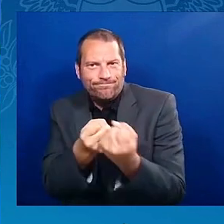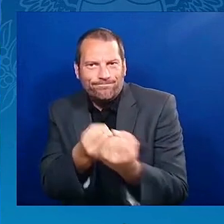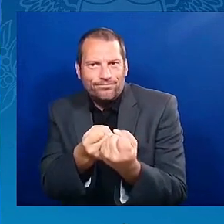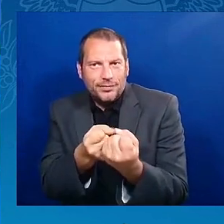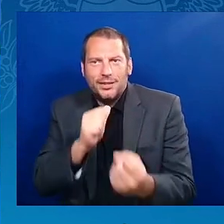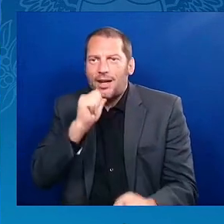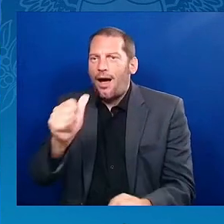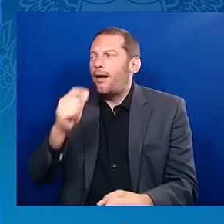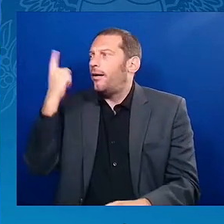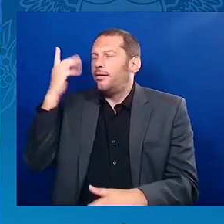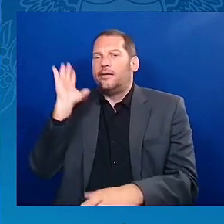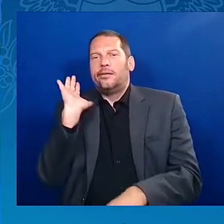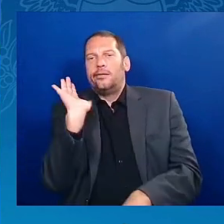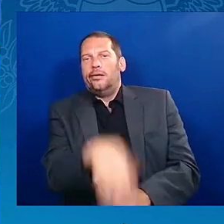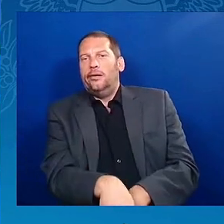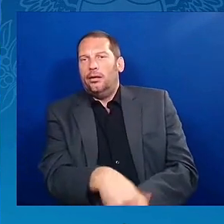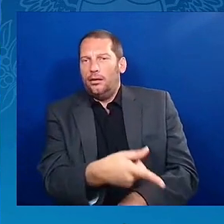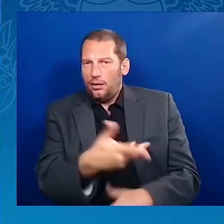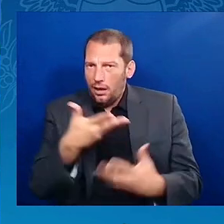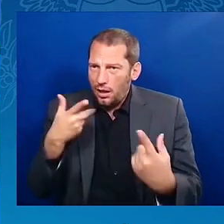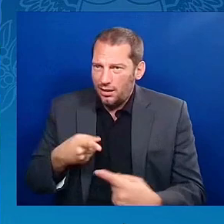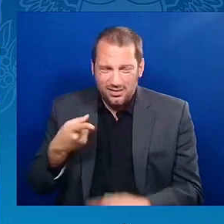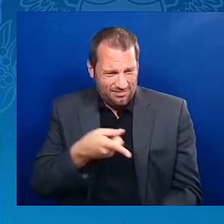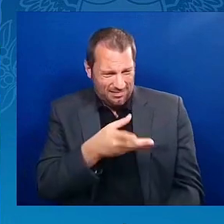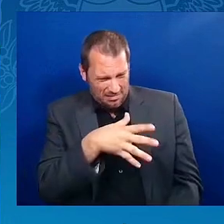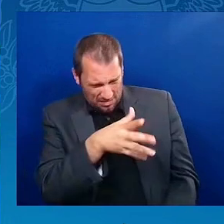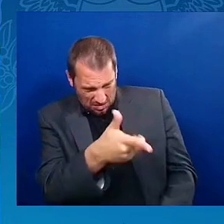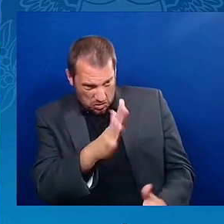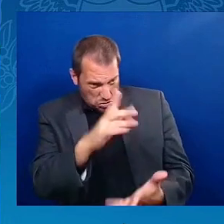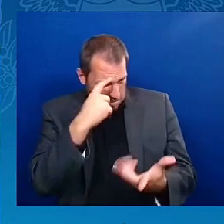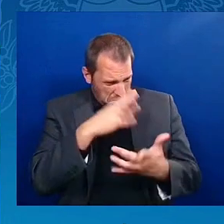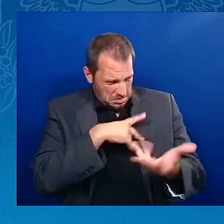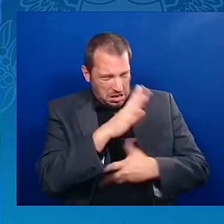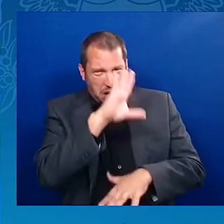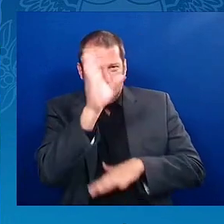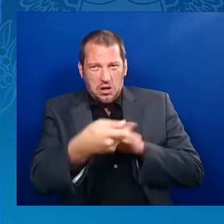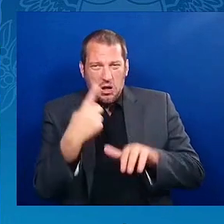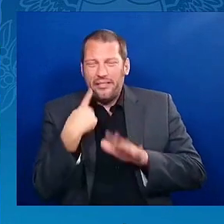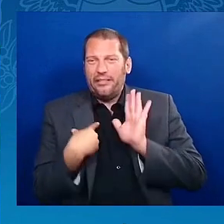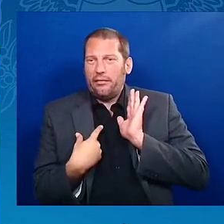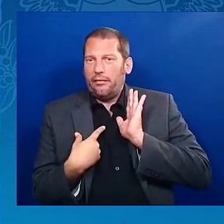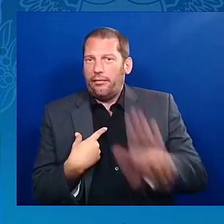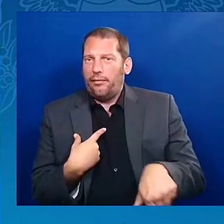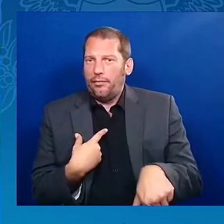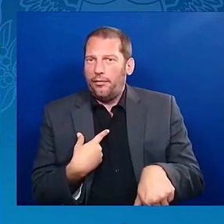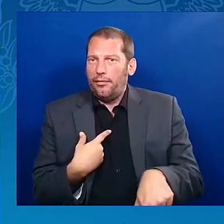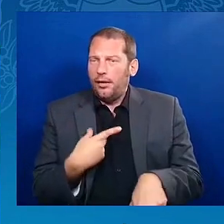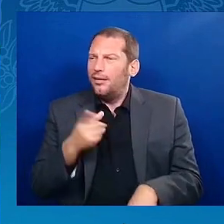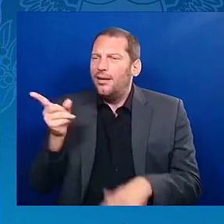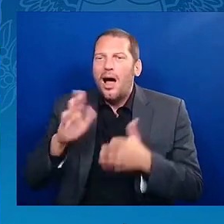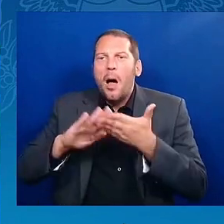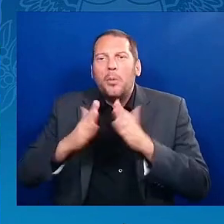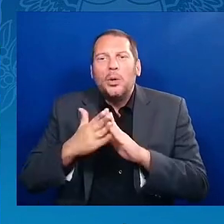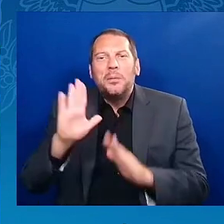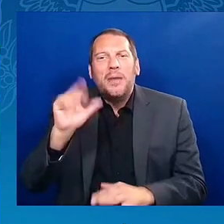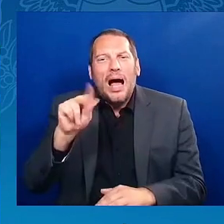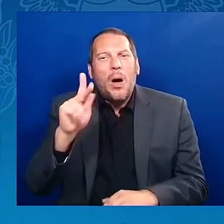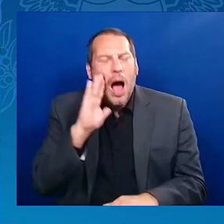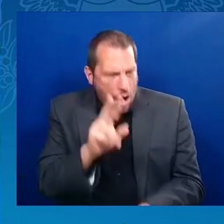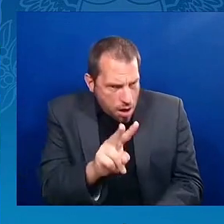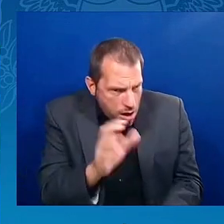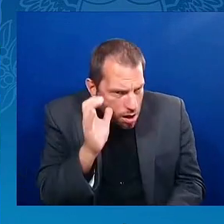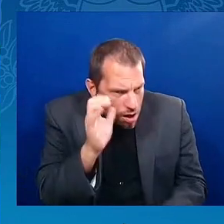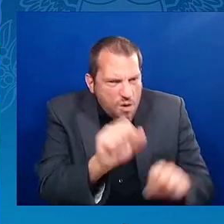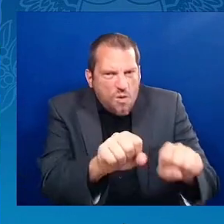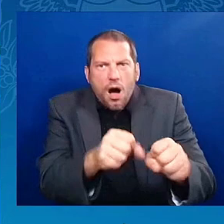they will listen to it and then give folks advice, including financial literacy advice, helping people